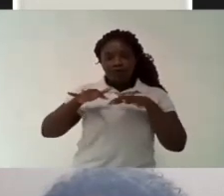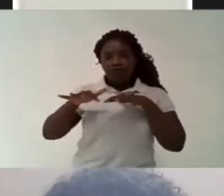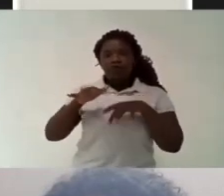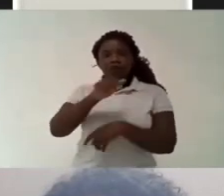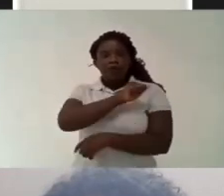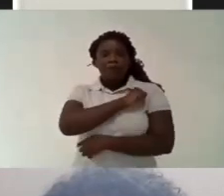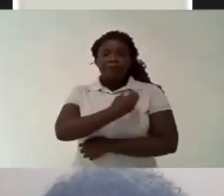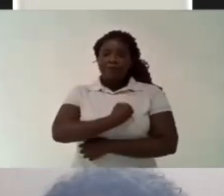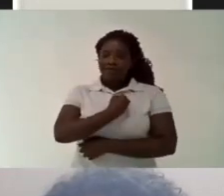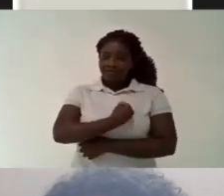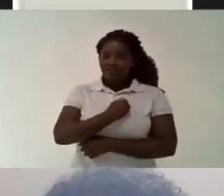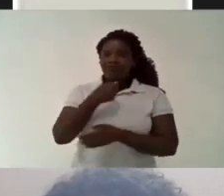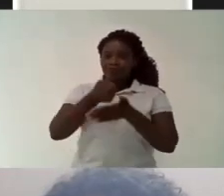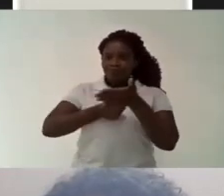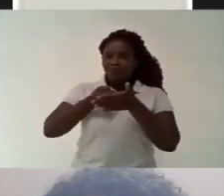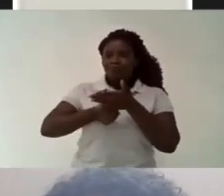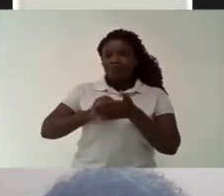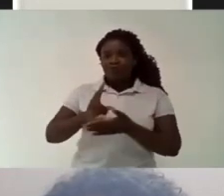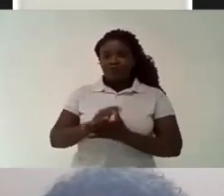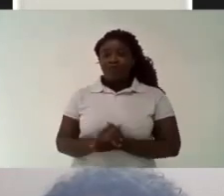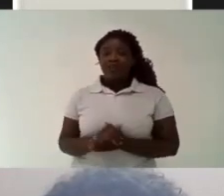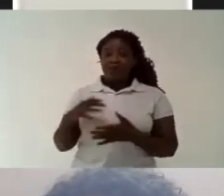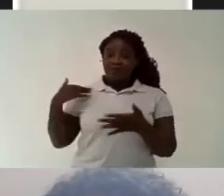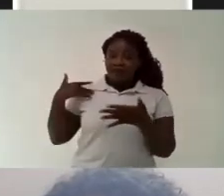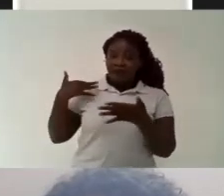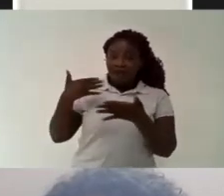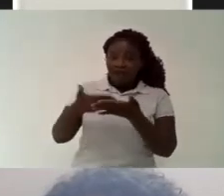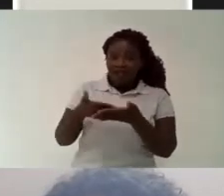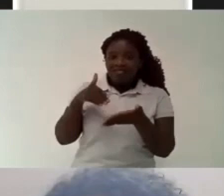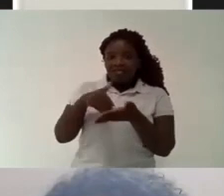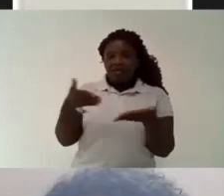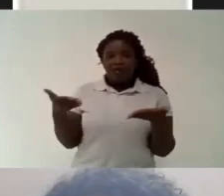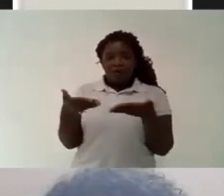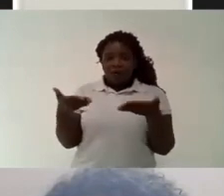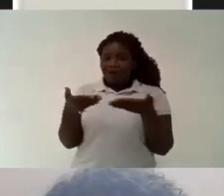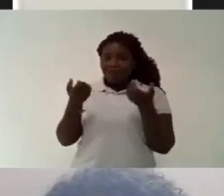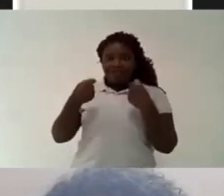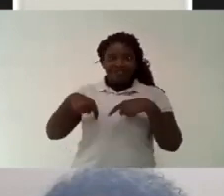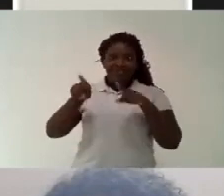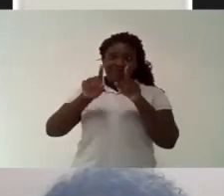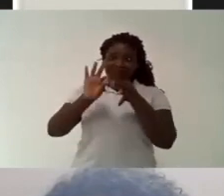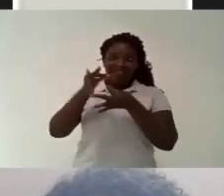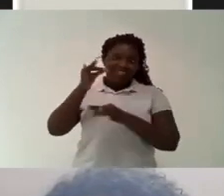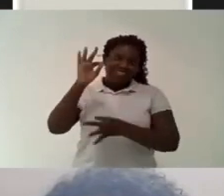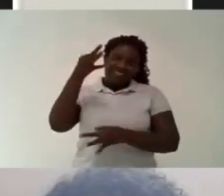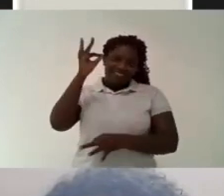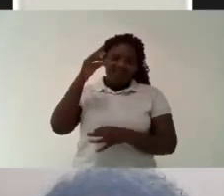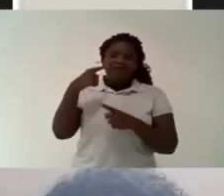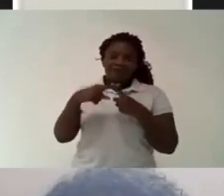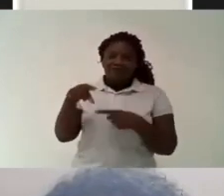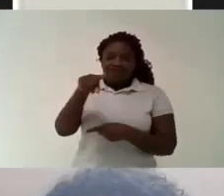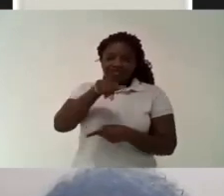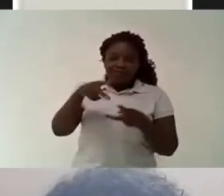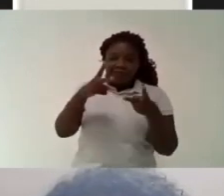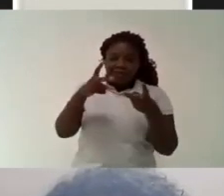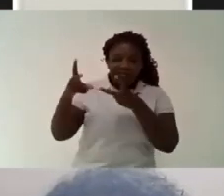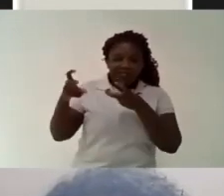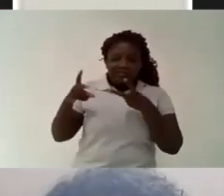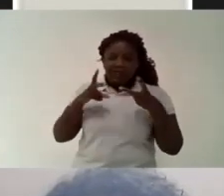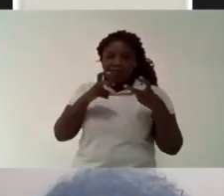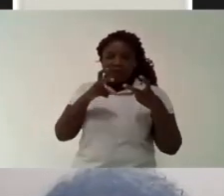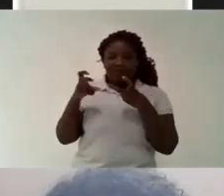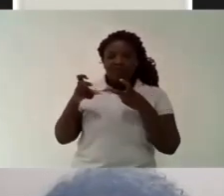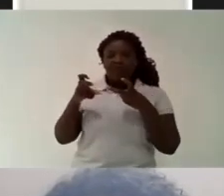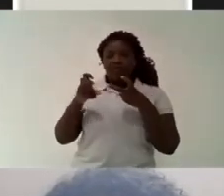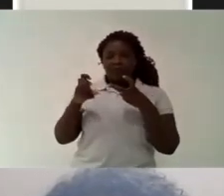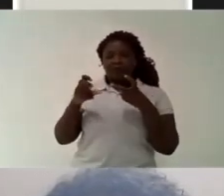And this fight in the 60s was very much A reflection of the Cordoba